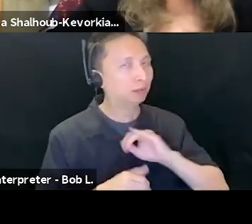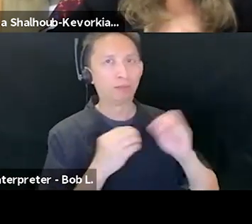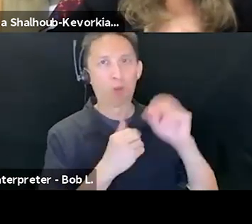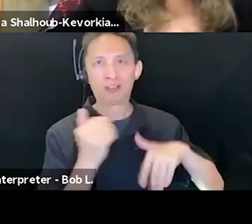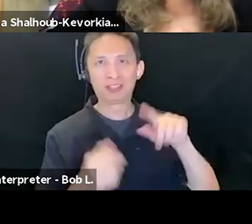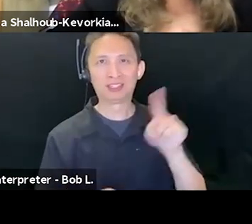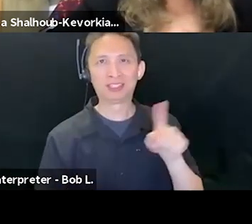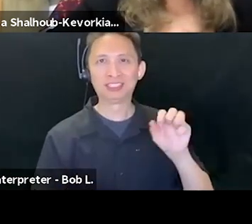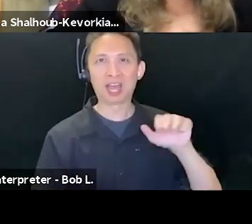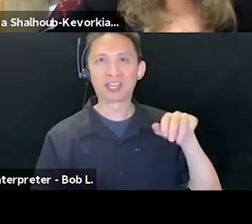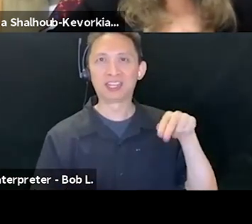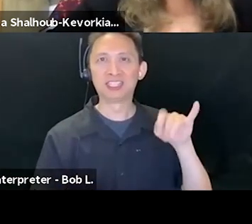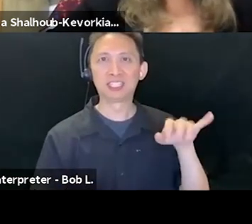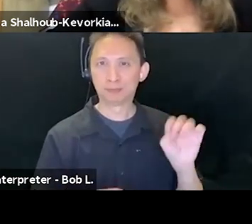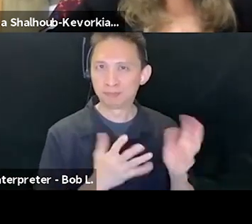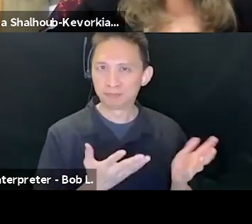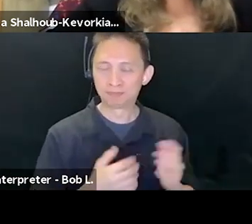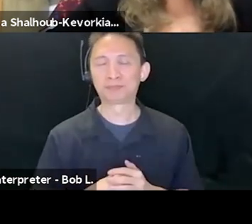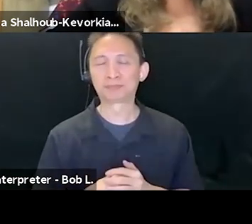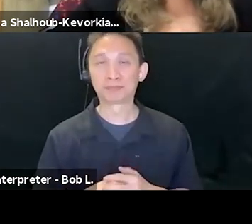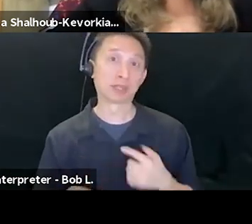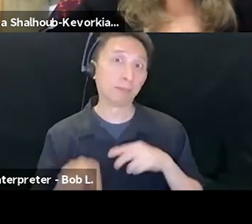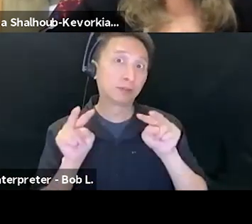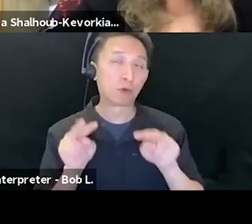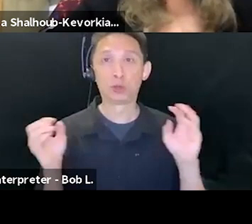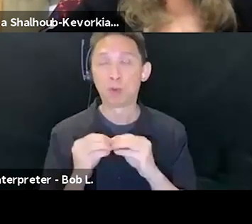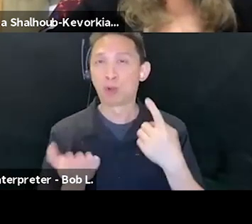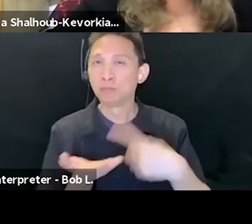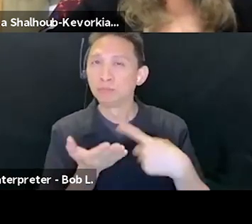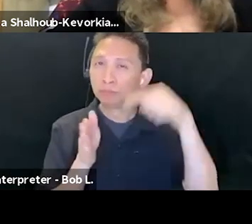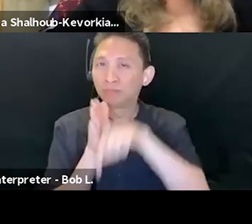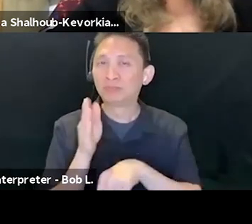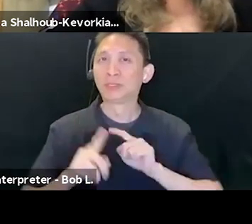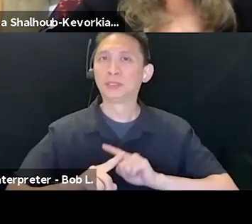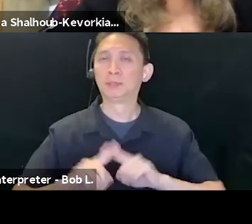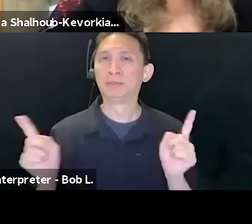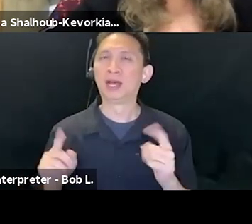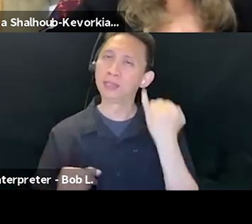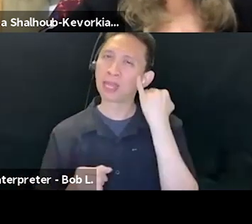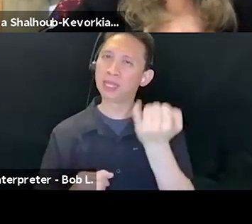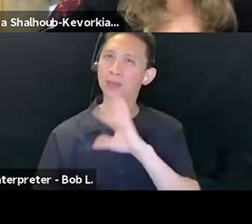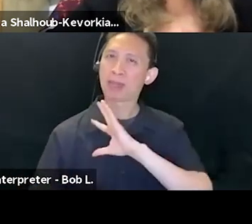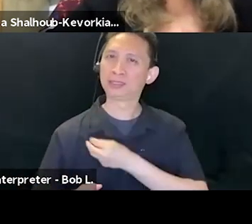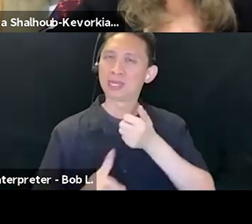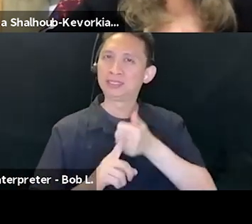and again, I'm looking forward to our collective conversation around this is, is this idea of the idea of Palestine.